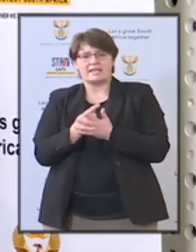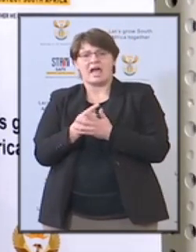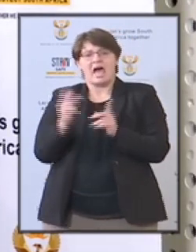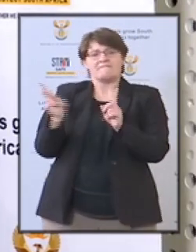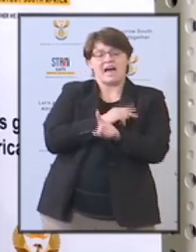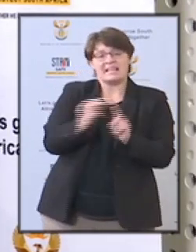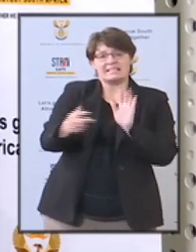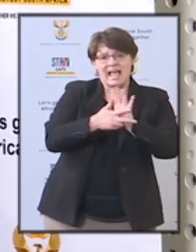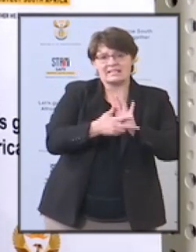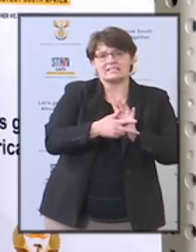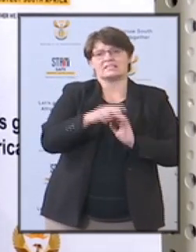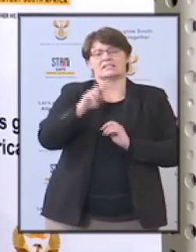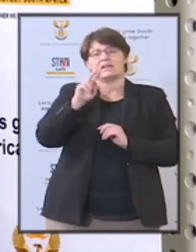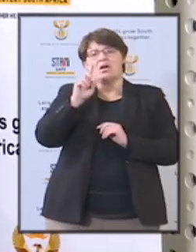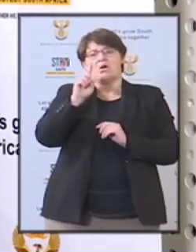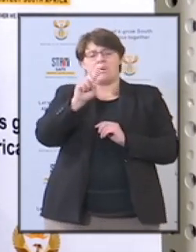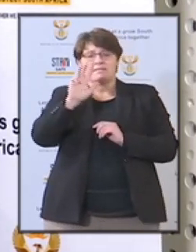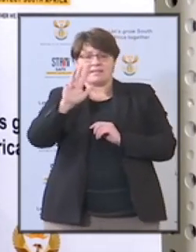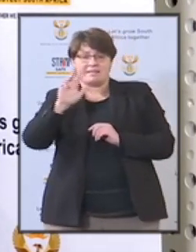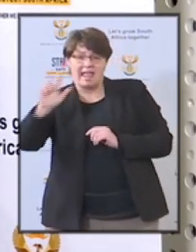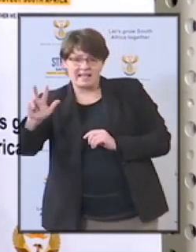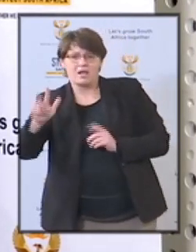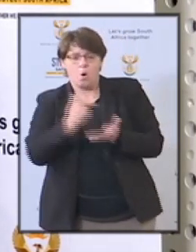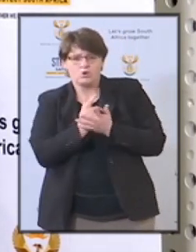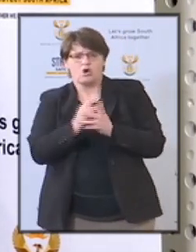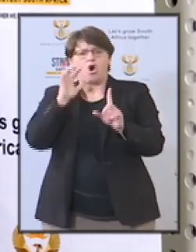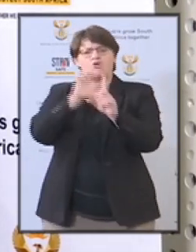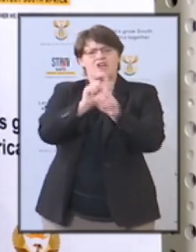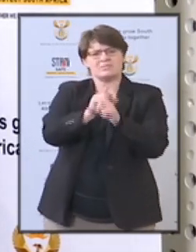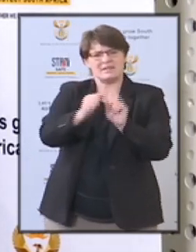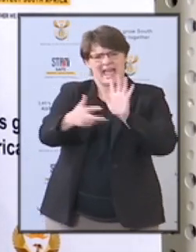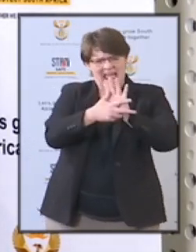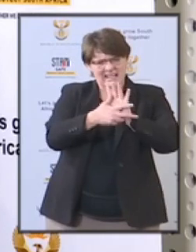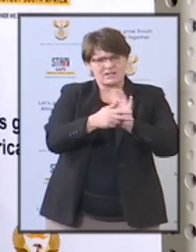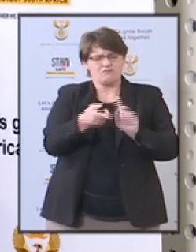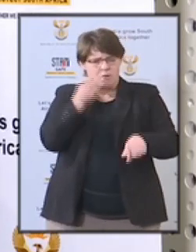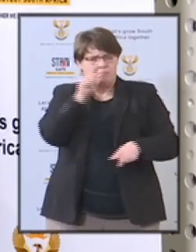provisions of the Protections from Harassment Act of 2011.